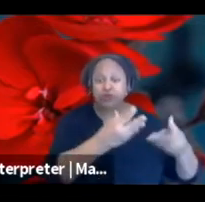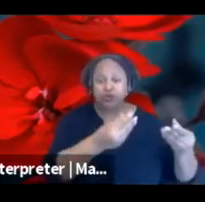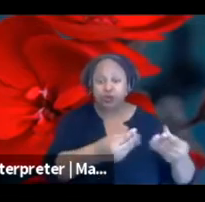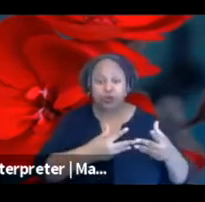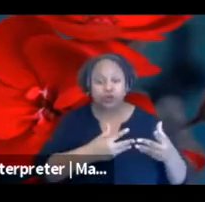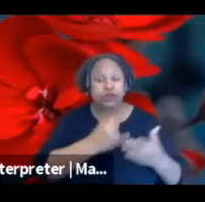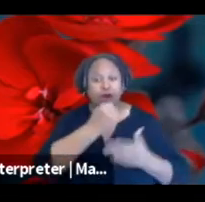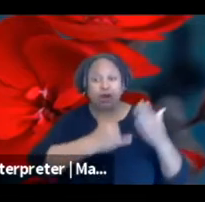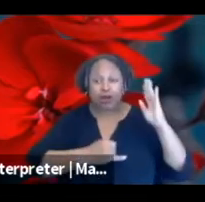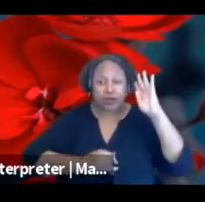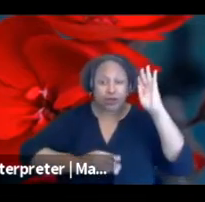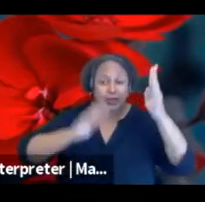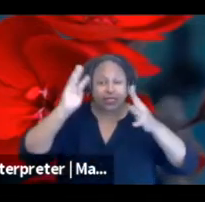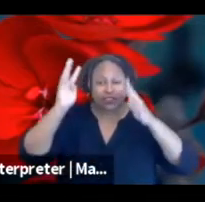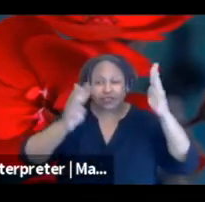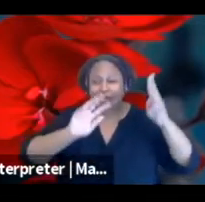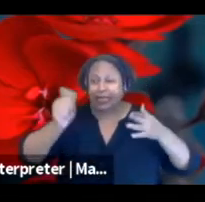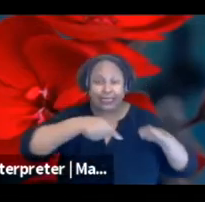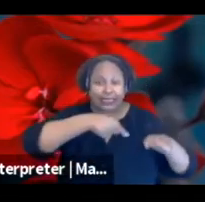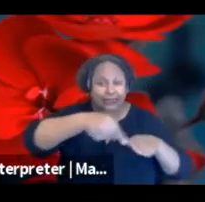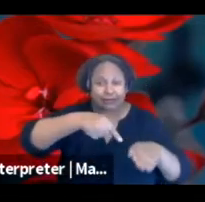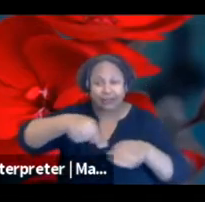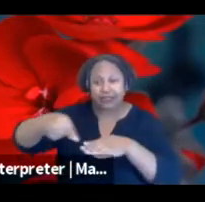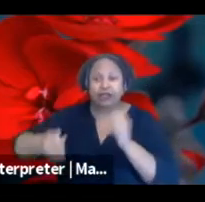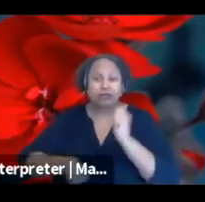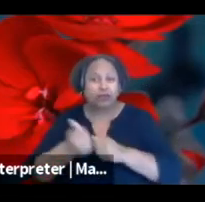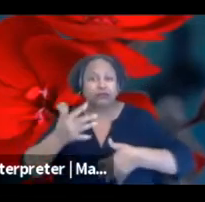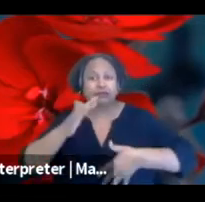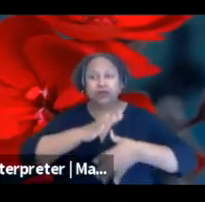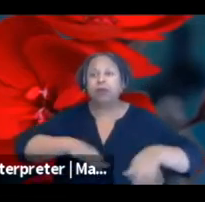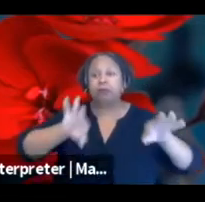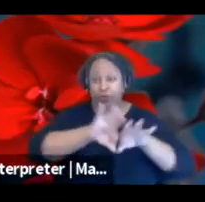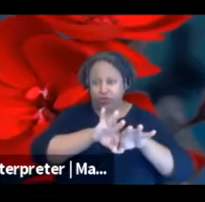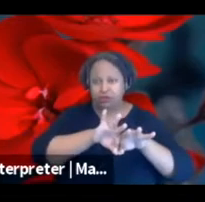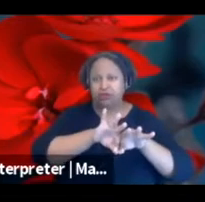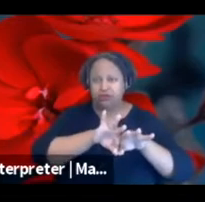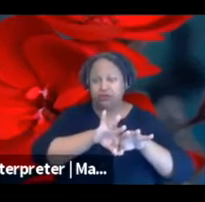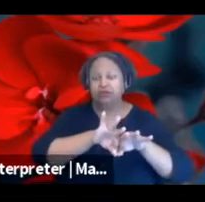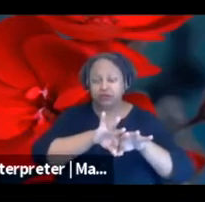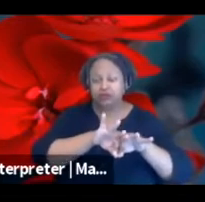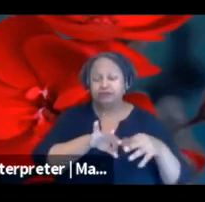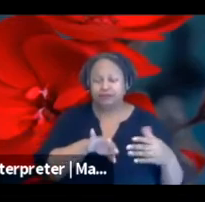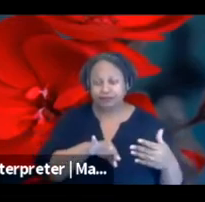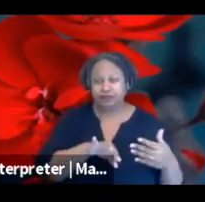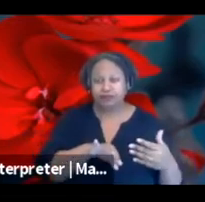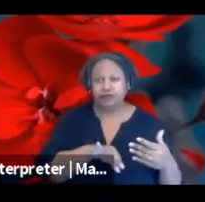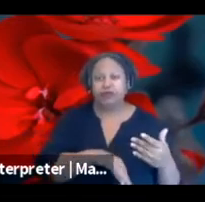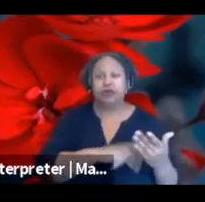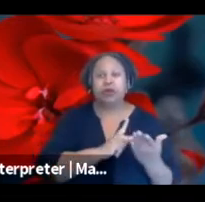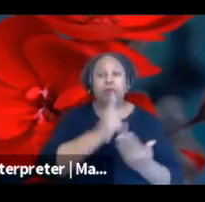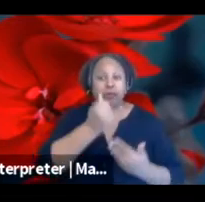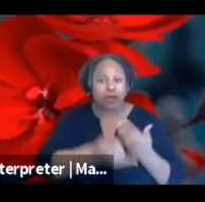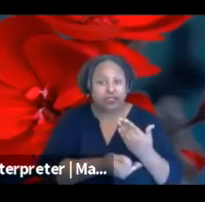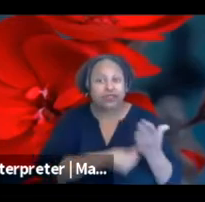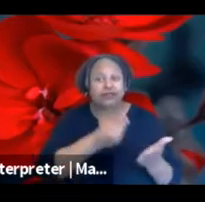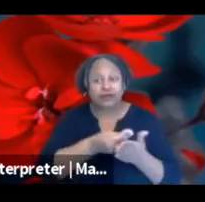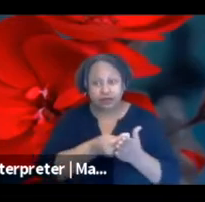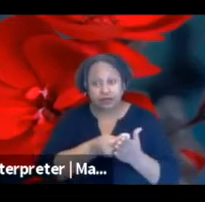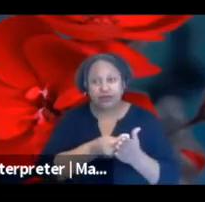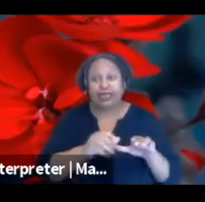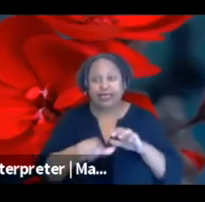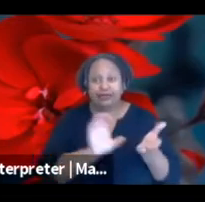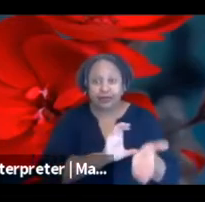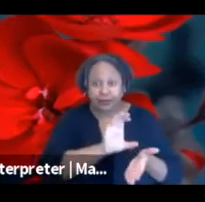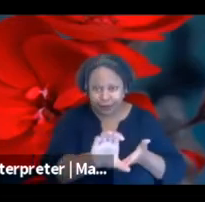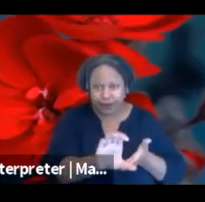any discipline was the most important project funding activity. So this is something that we definitely focused on when it comes to the